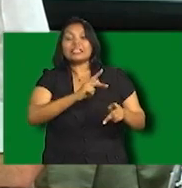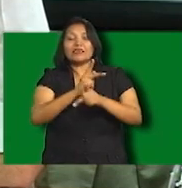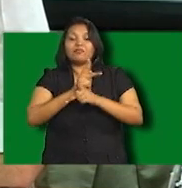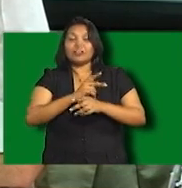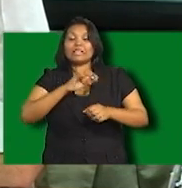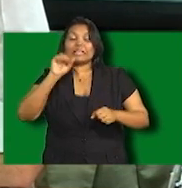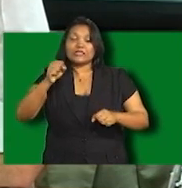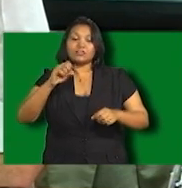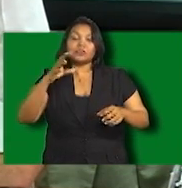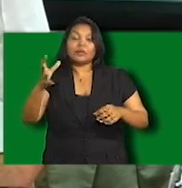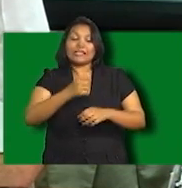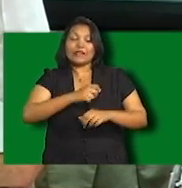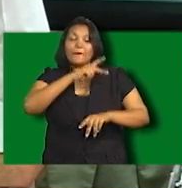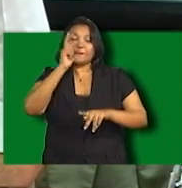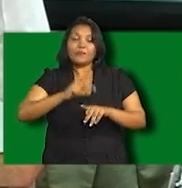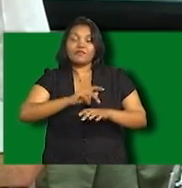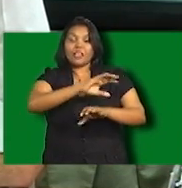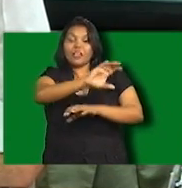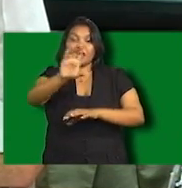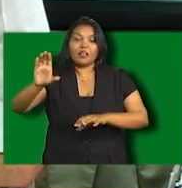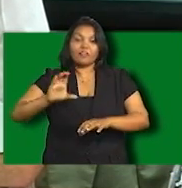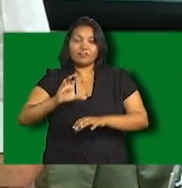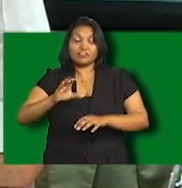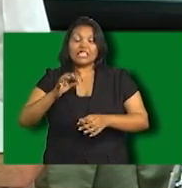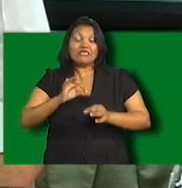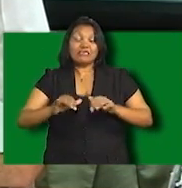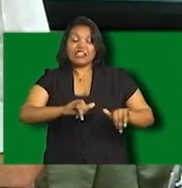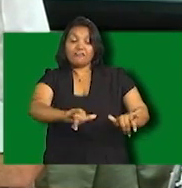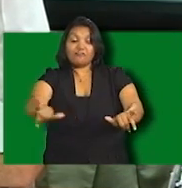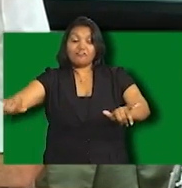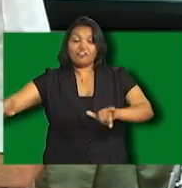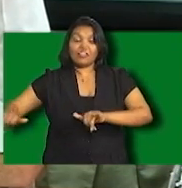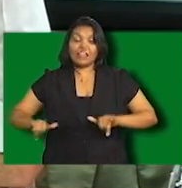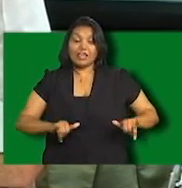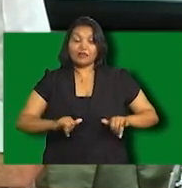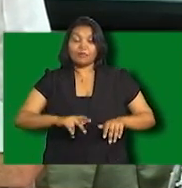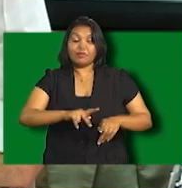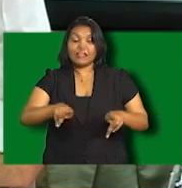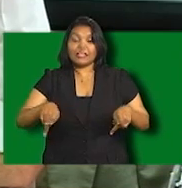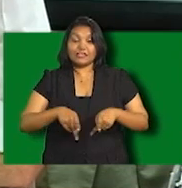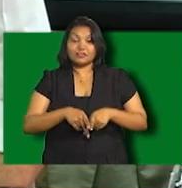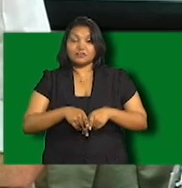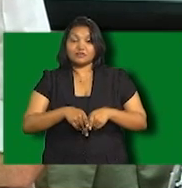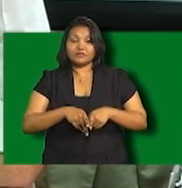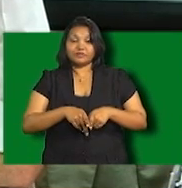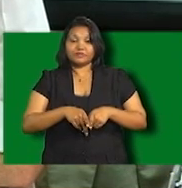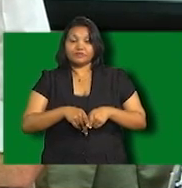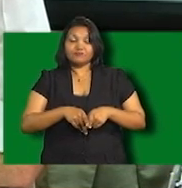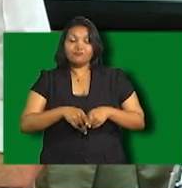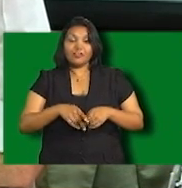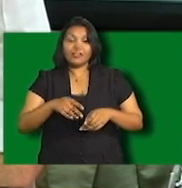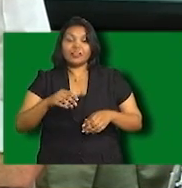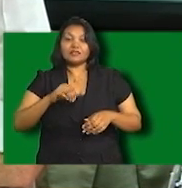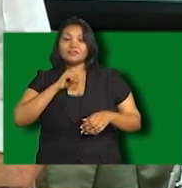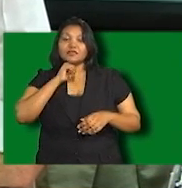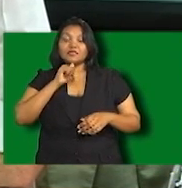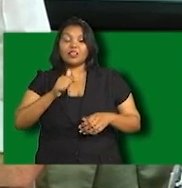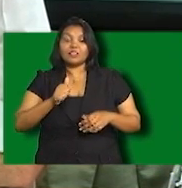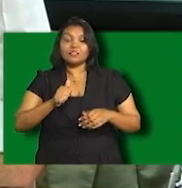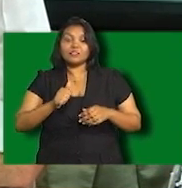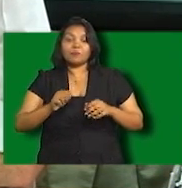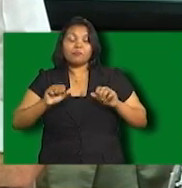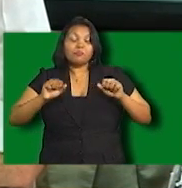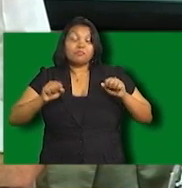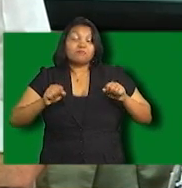guarantee 100% coverage even in a flat plain like the Sahara Desert. It's just not